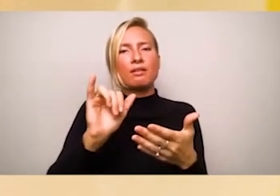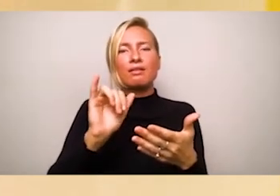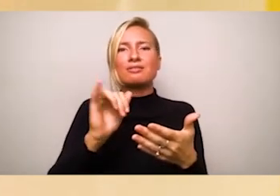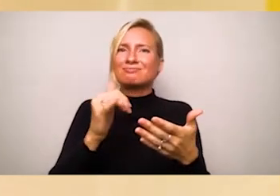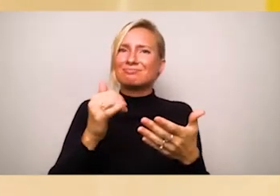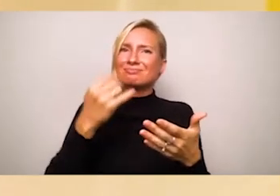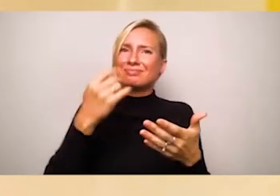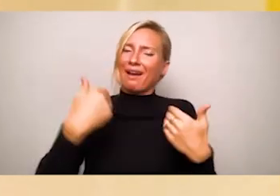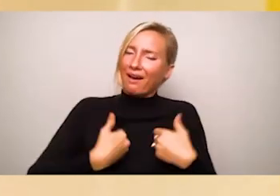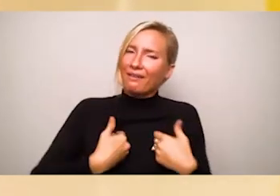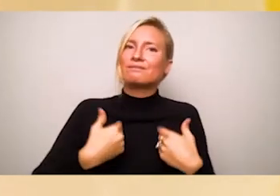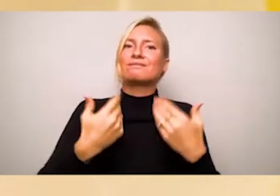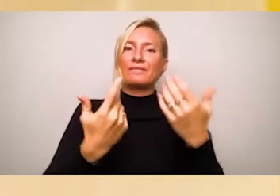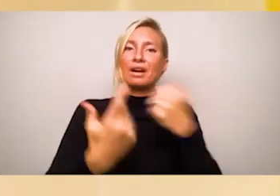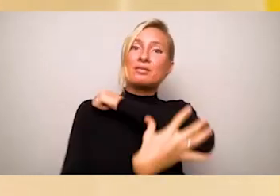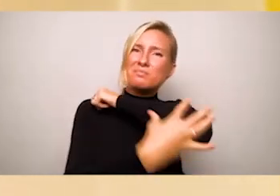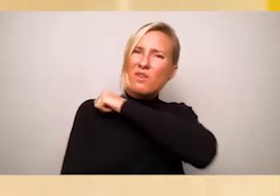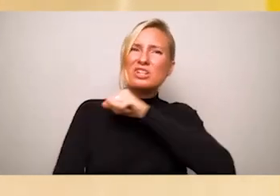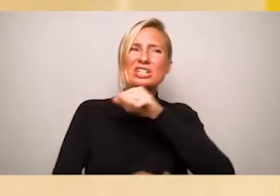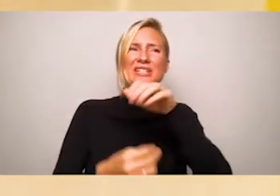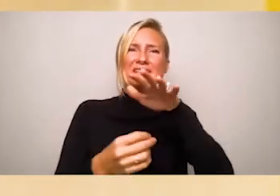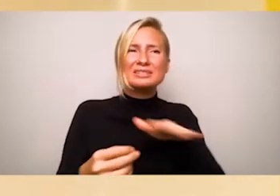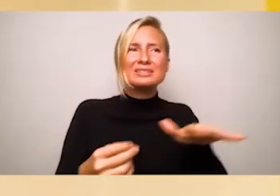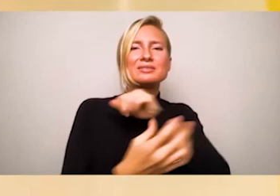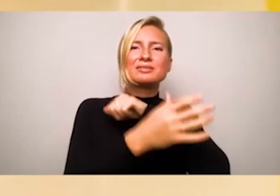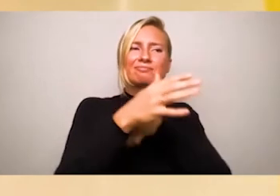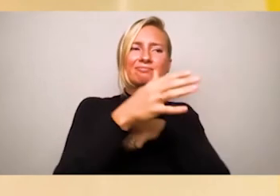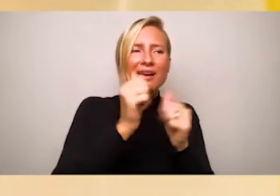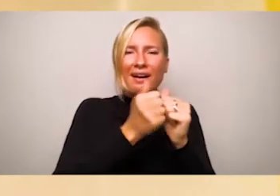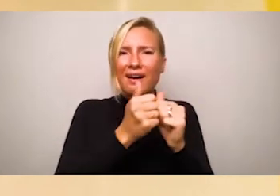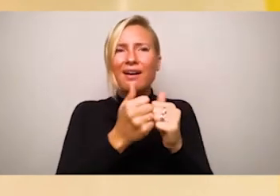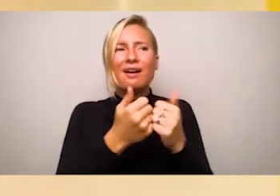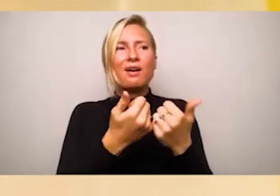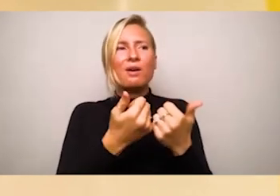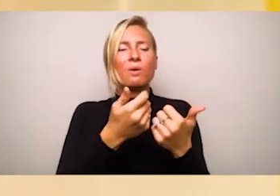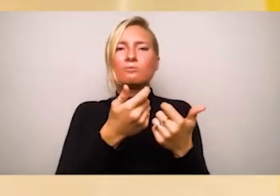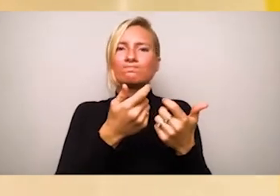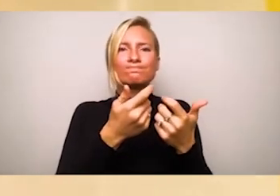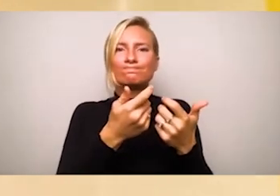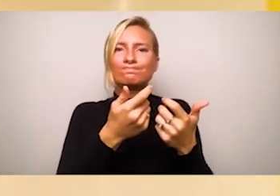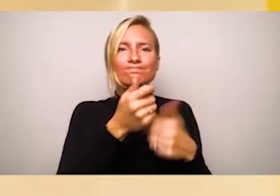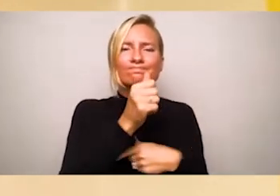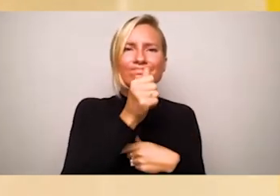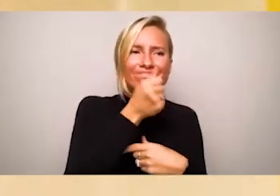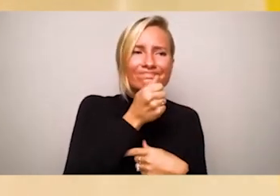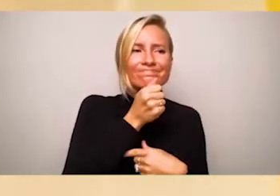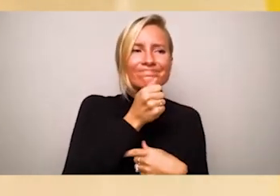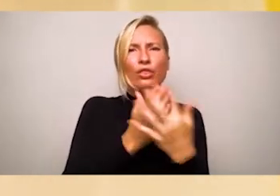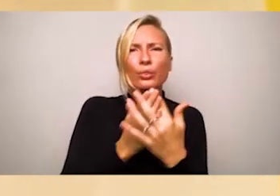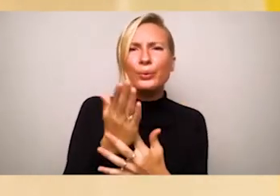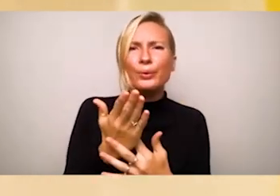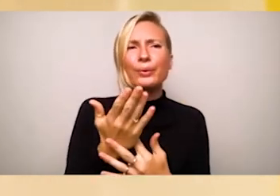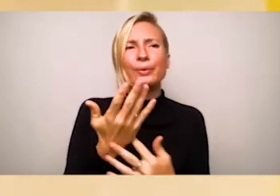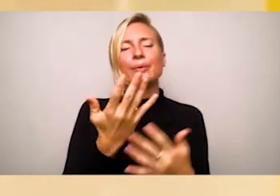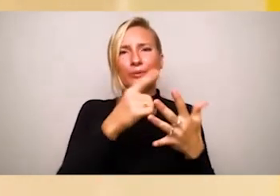humanity, as well as hidden parts of their own hearts. They will also learn that wounds, societal